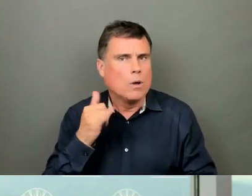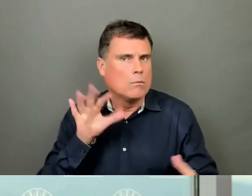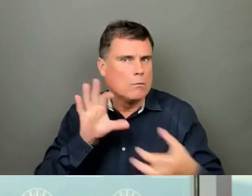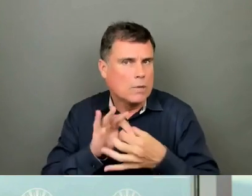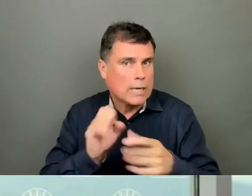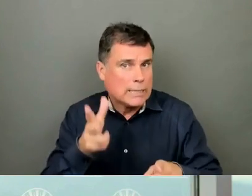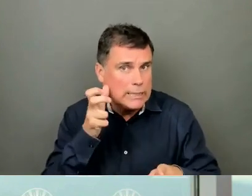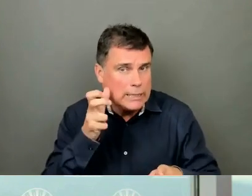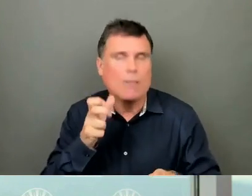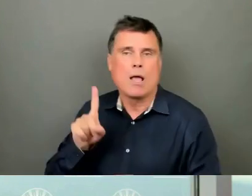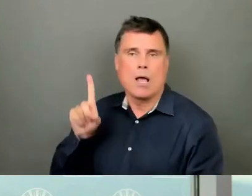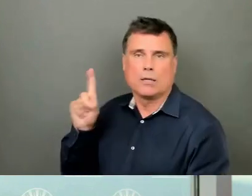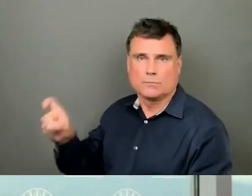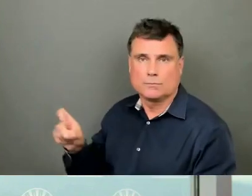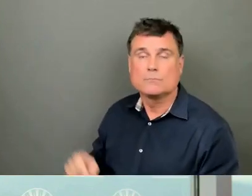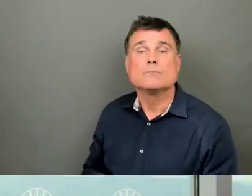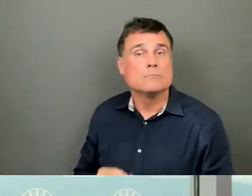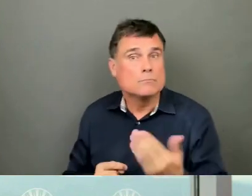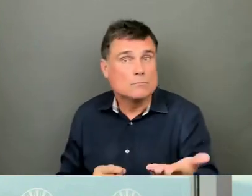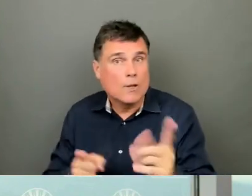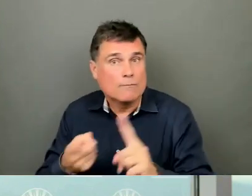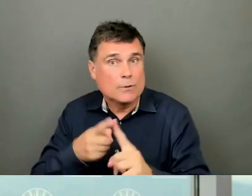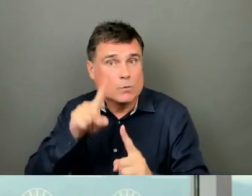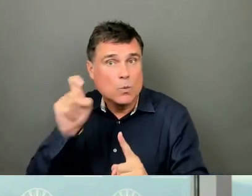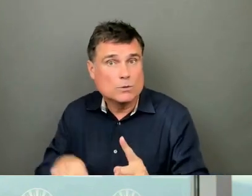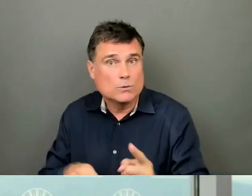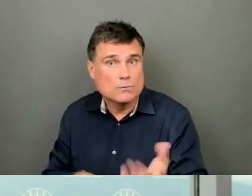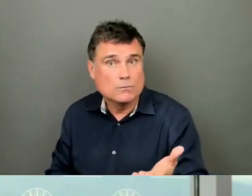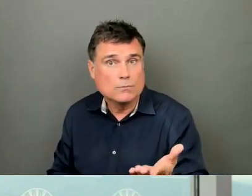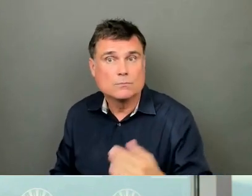is from Lisa Yuzda, news 1130. Please go ahead.